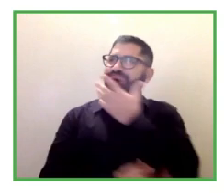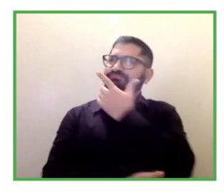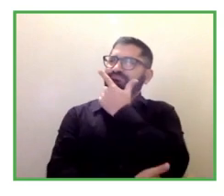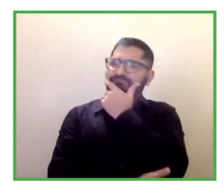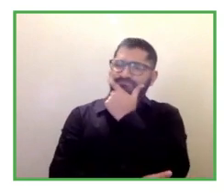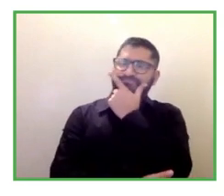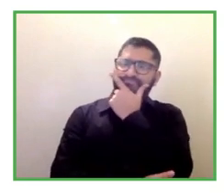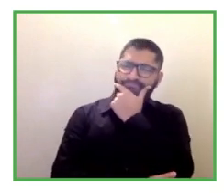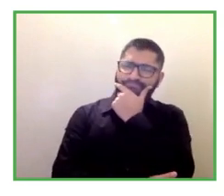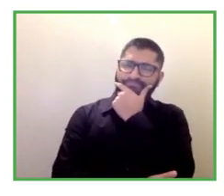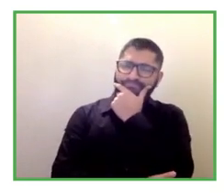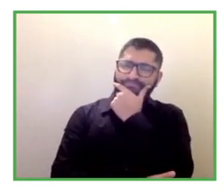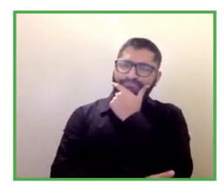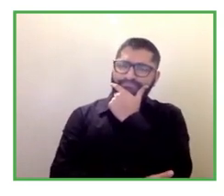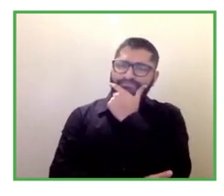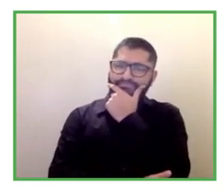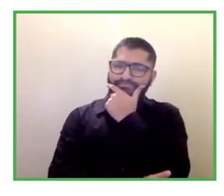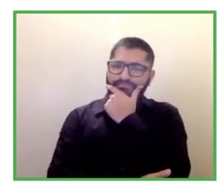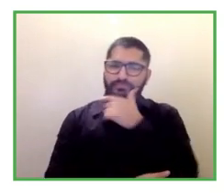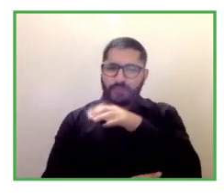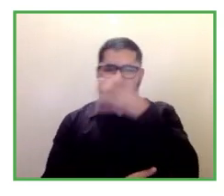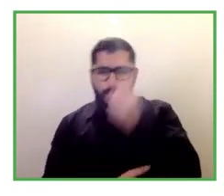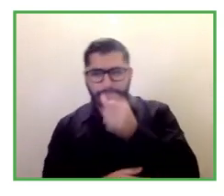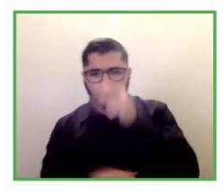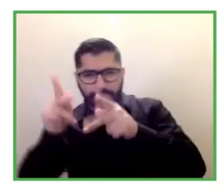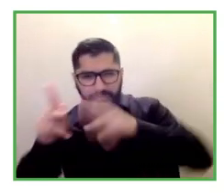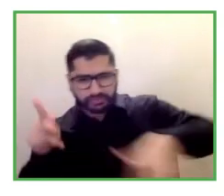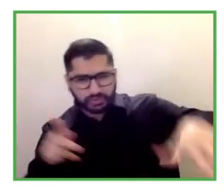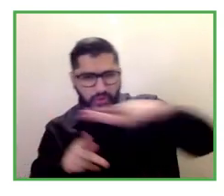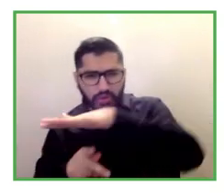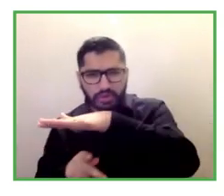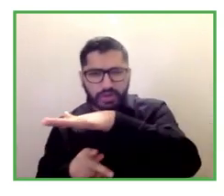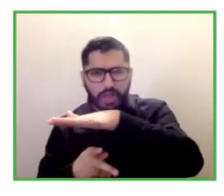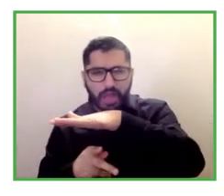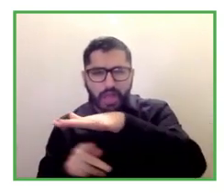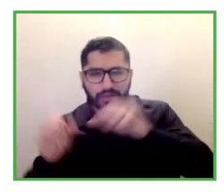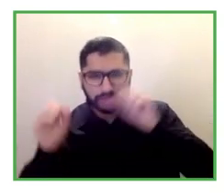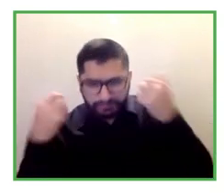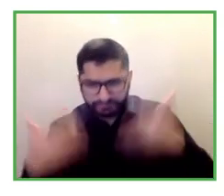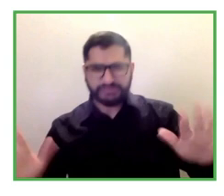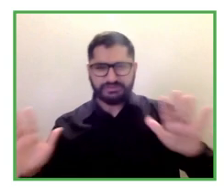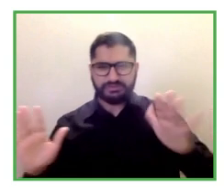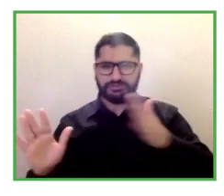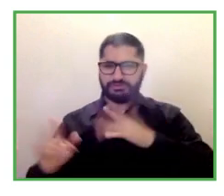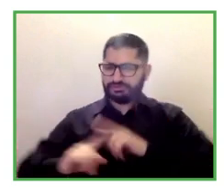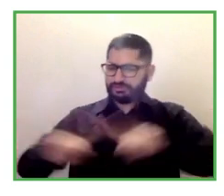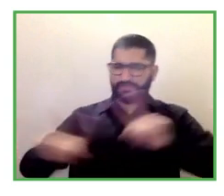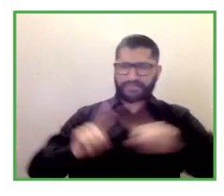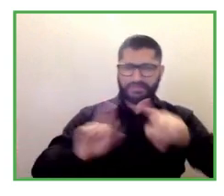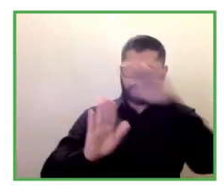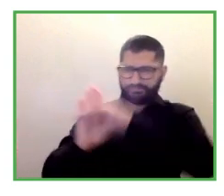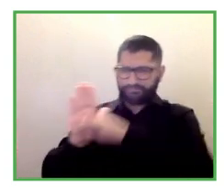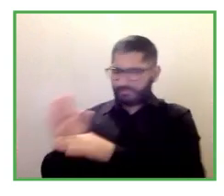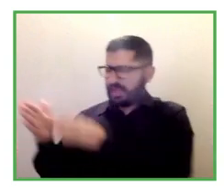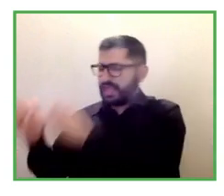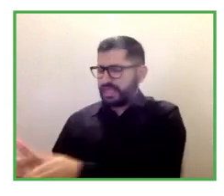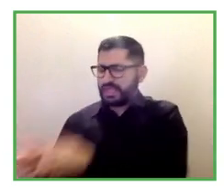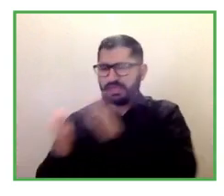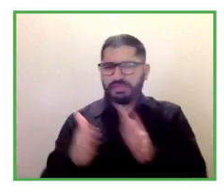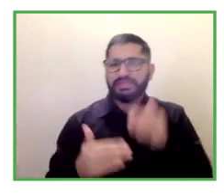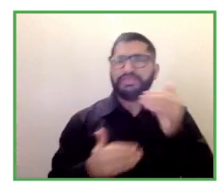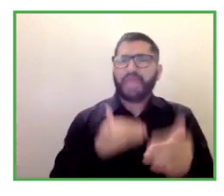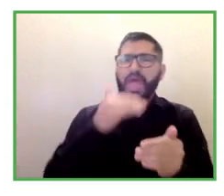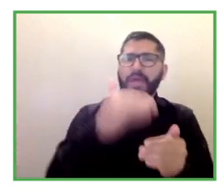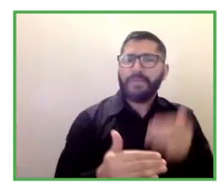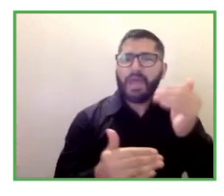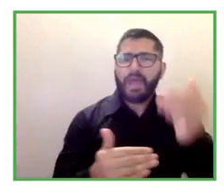every project starts from a difficult beginning or from a problem that we have to solve so i want this question to be addressed